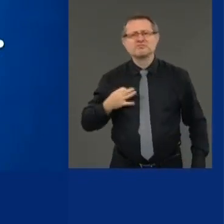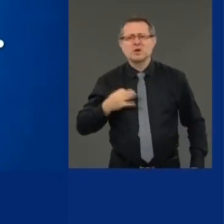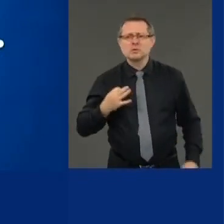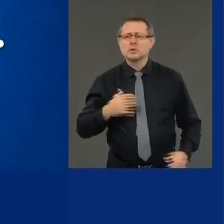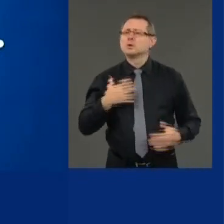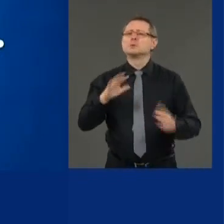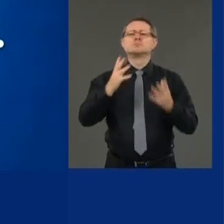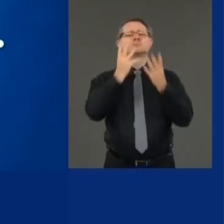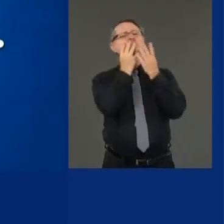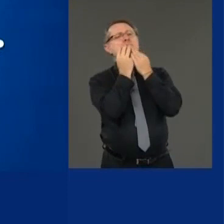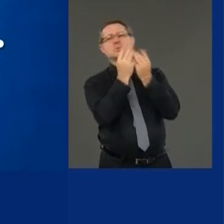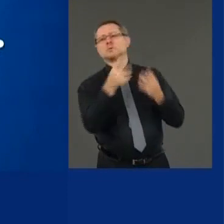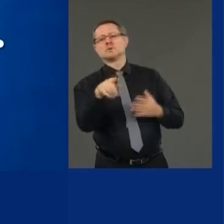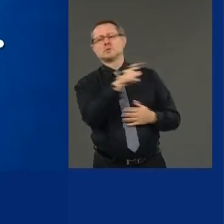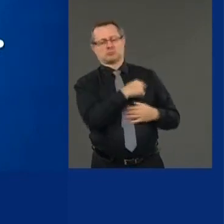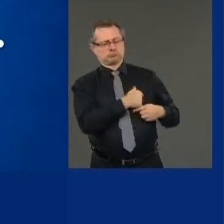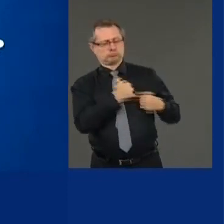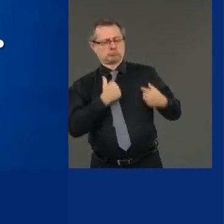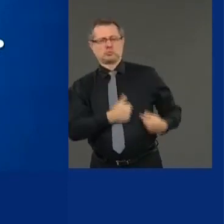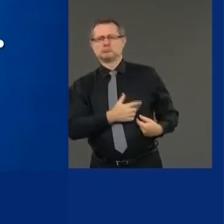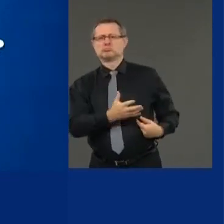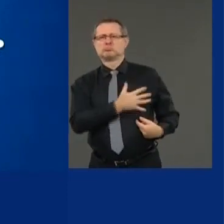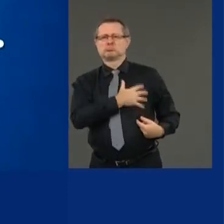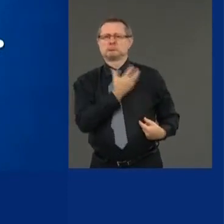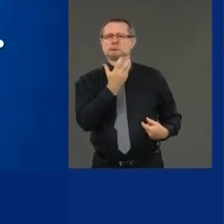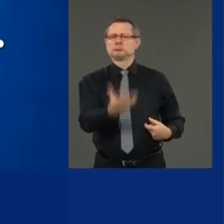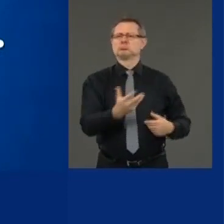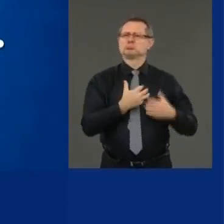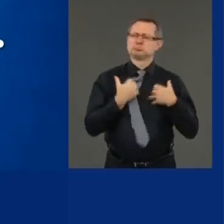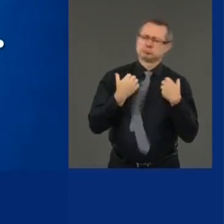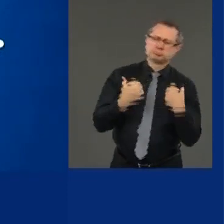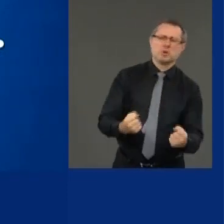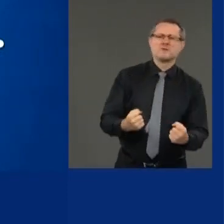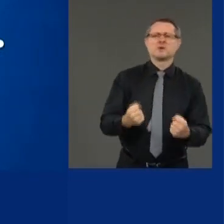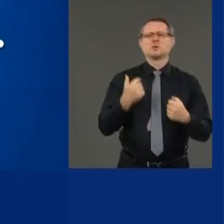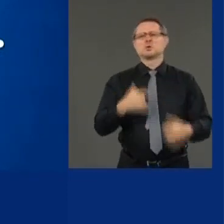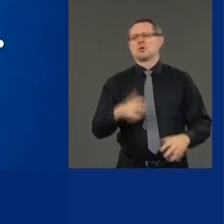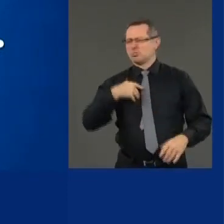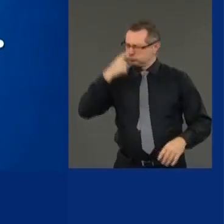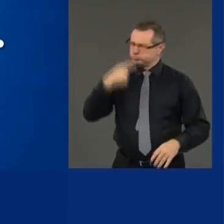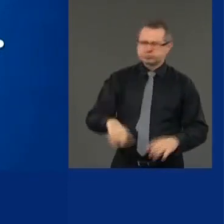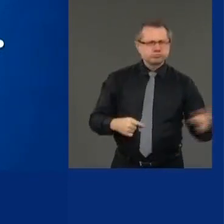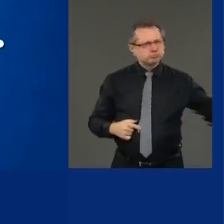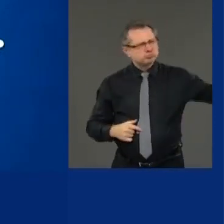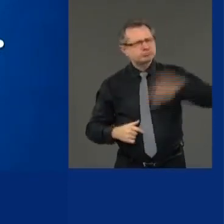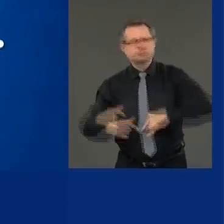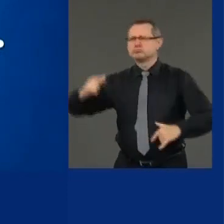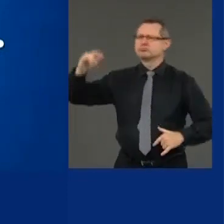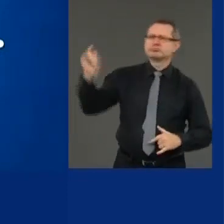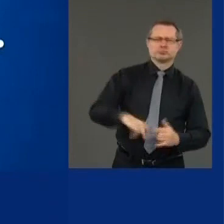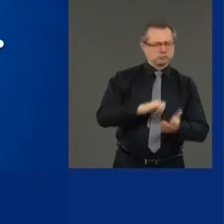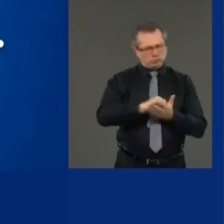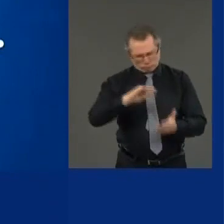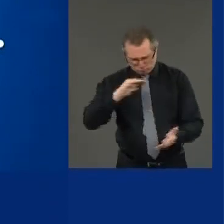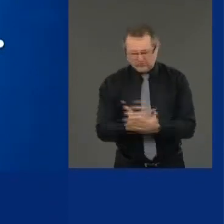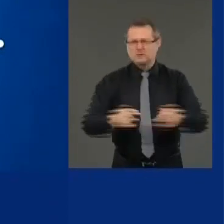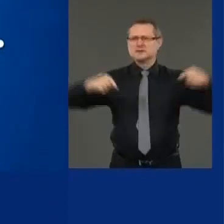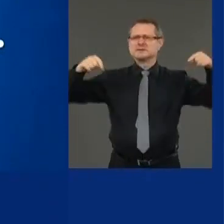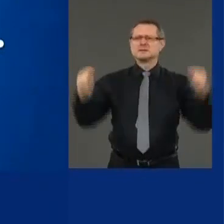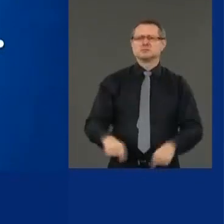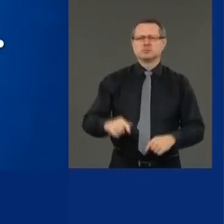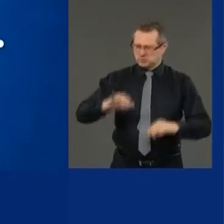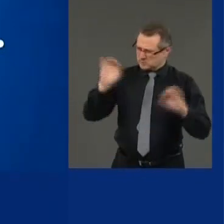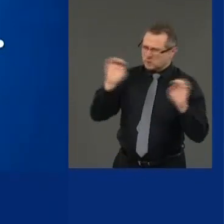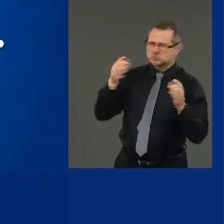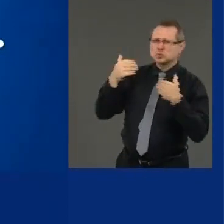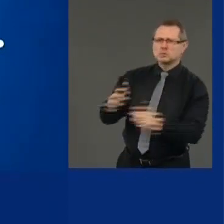generous, how courageous. I'll fly to New York and I'll go into your emergency rooms. I said